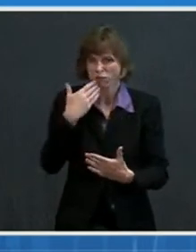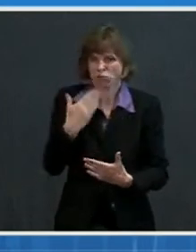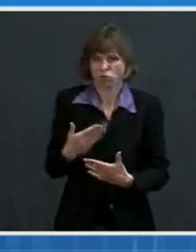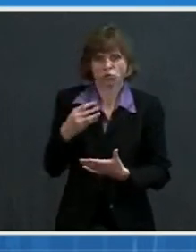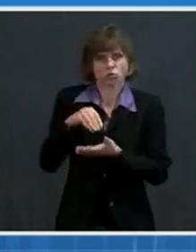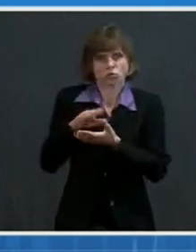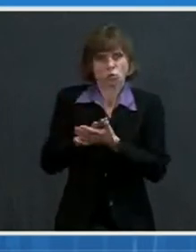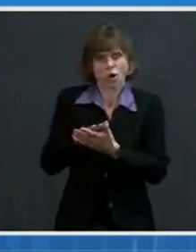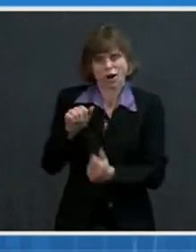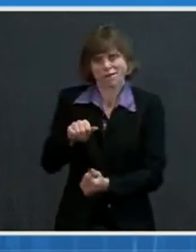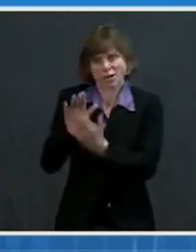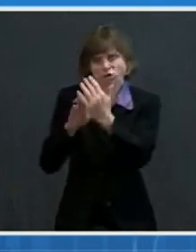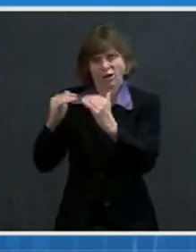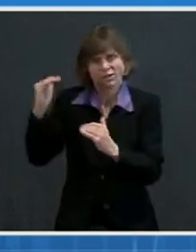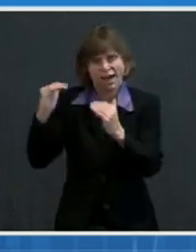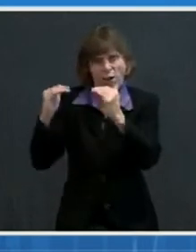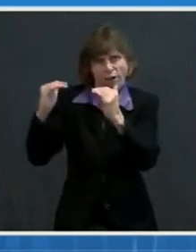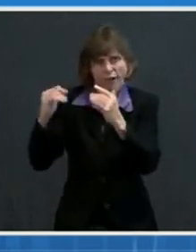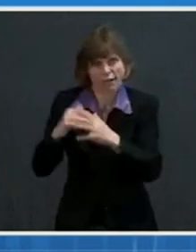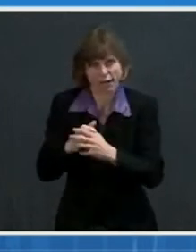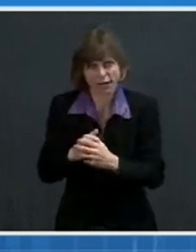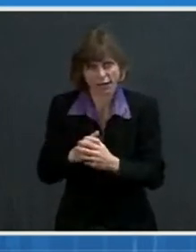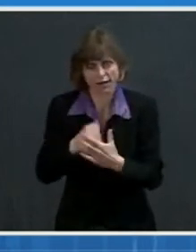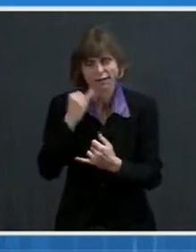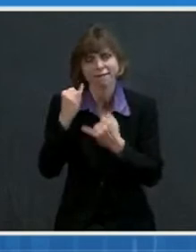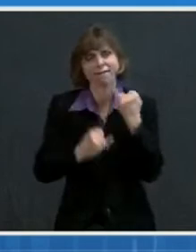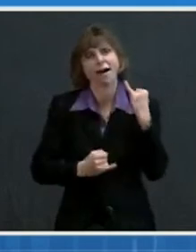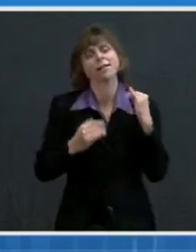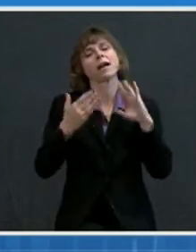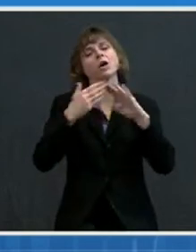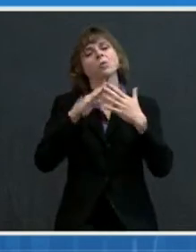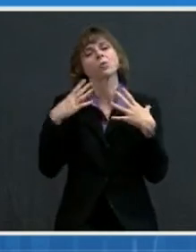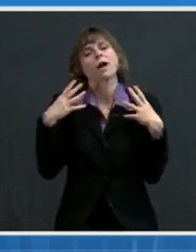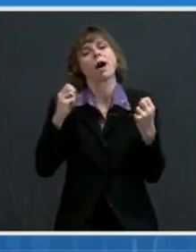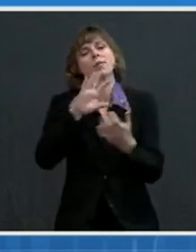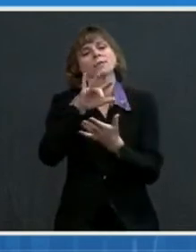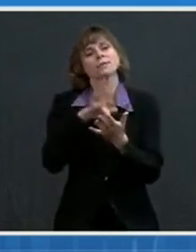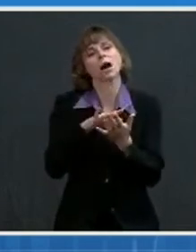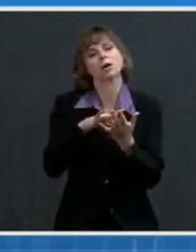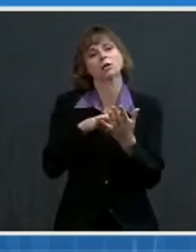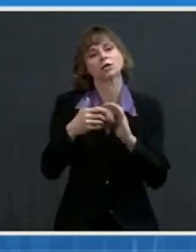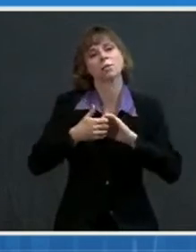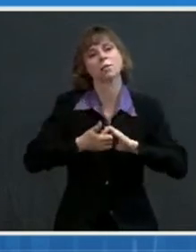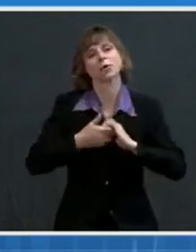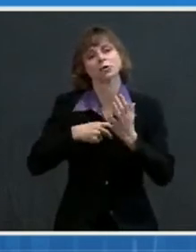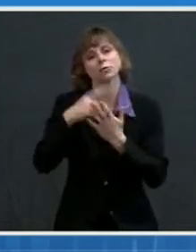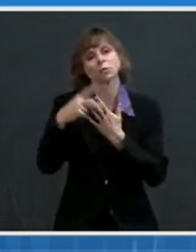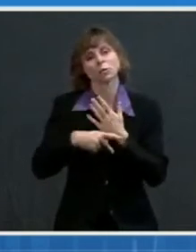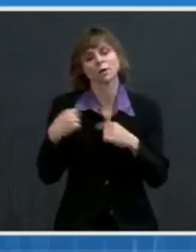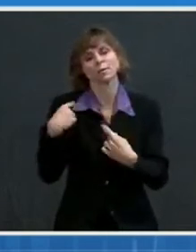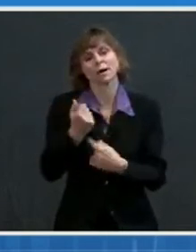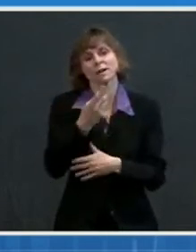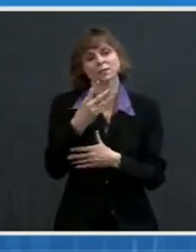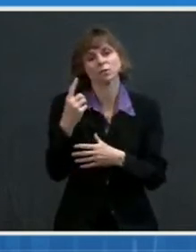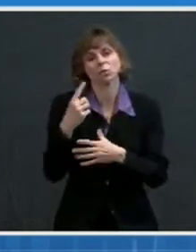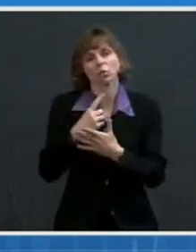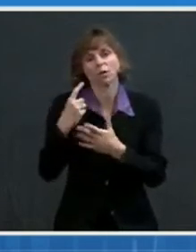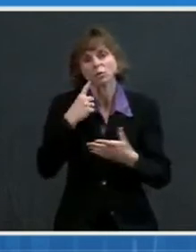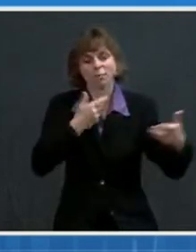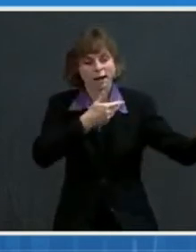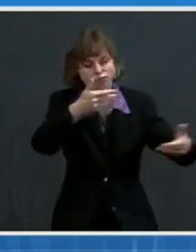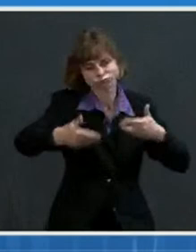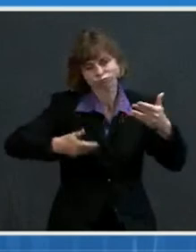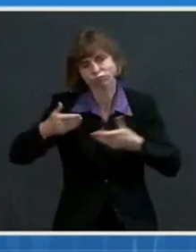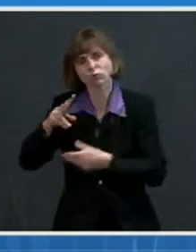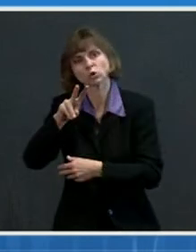finally, we rolled out our federal community health centers partnership program. And over the past three weeks, we have been onboarding the first 250